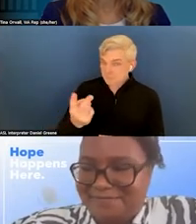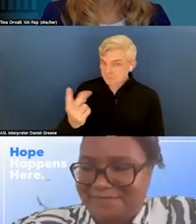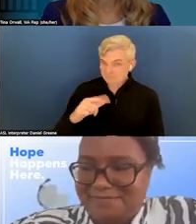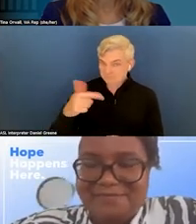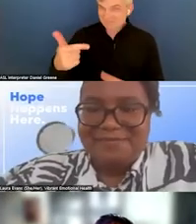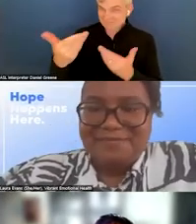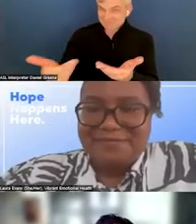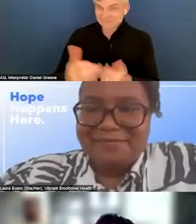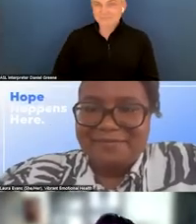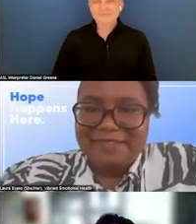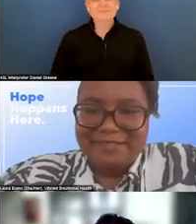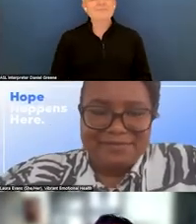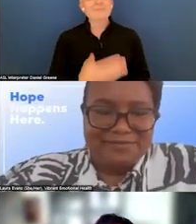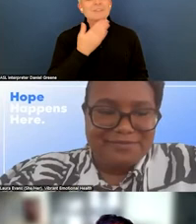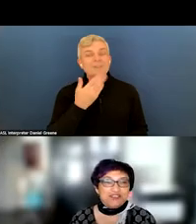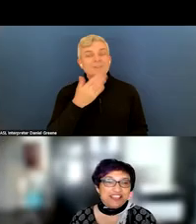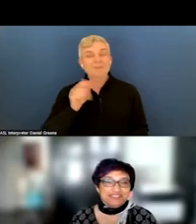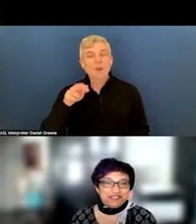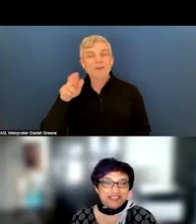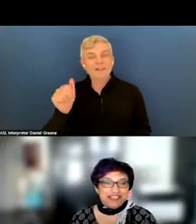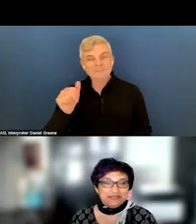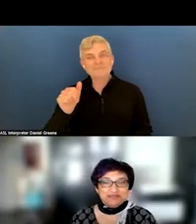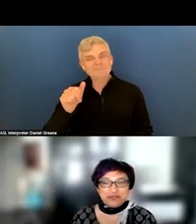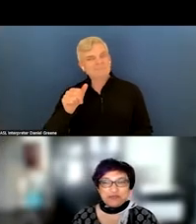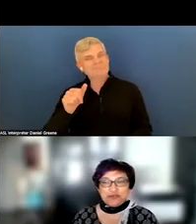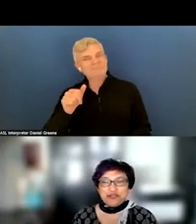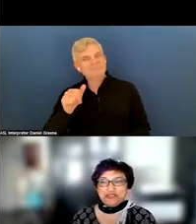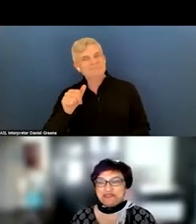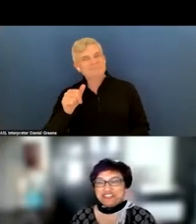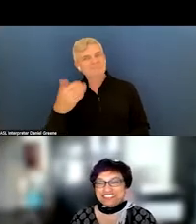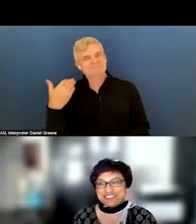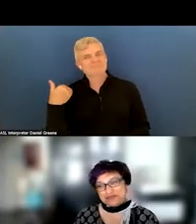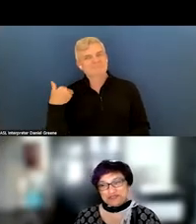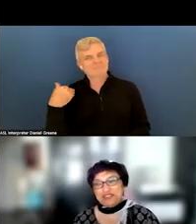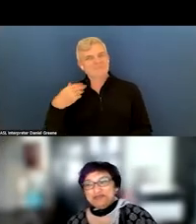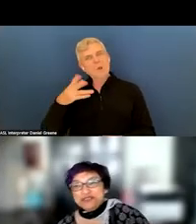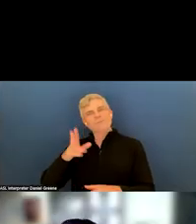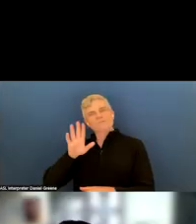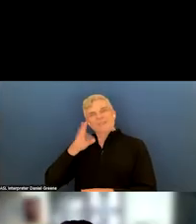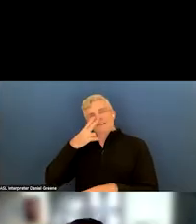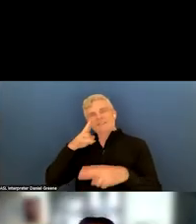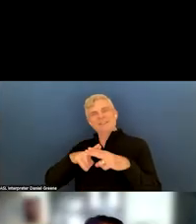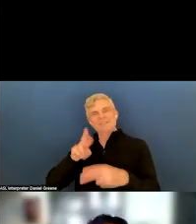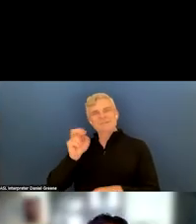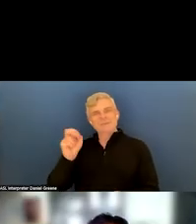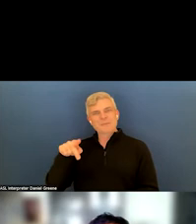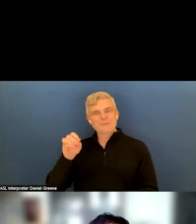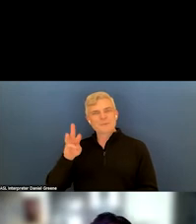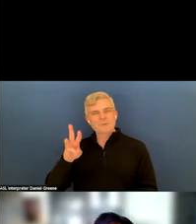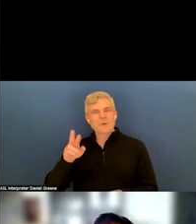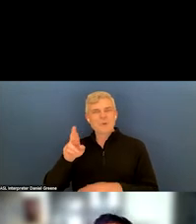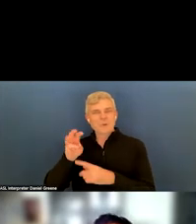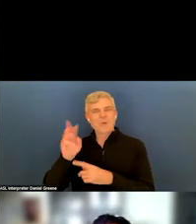Thank you, Laura. It was fun. Rep. Orwell, your presentation was fun. Music always makes everything